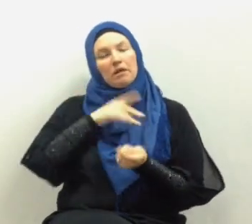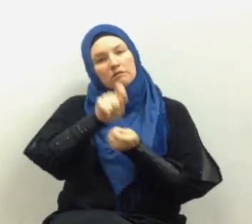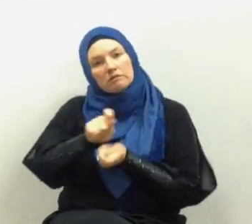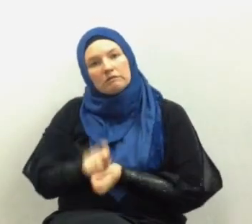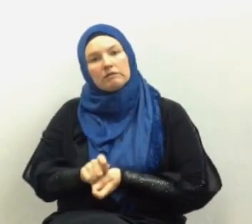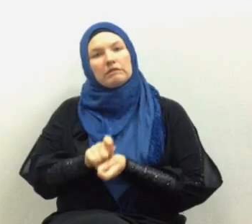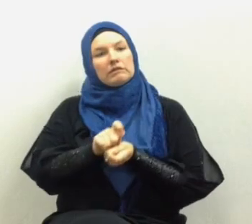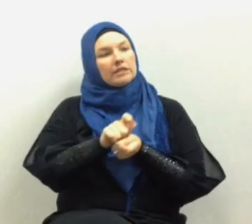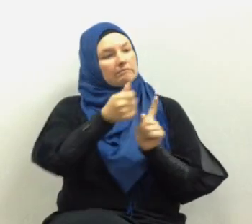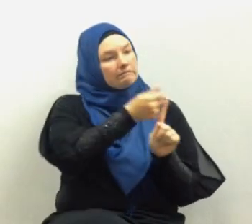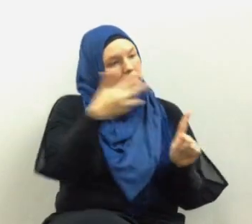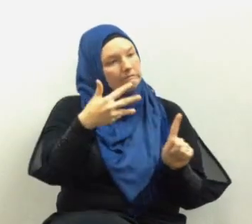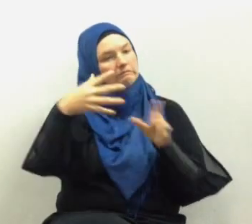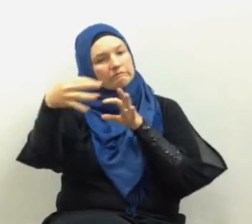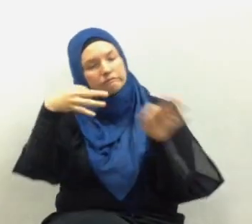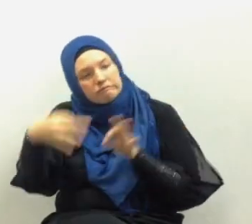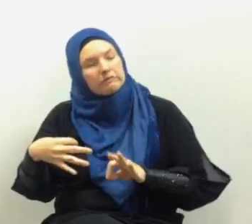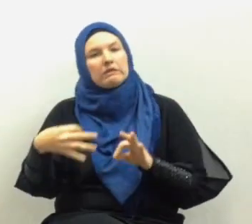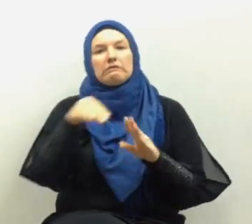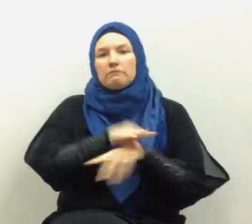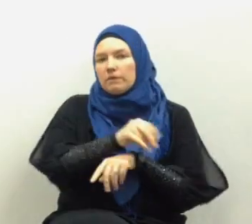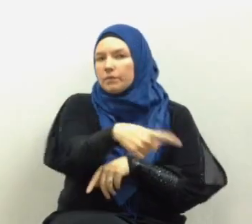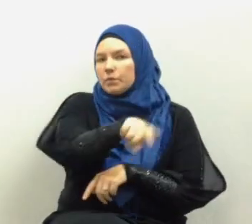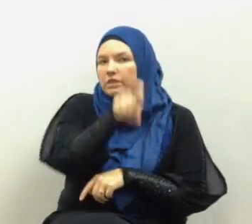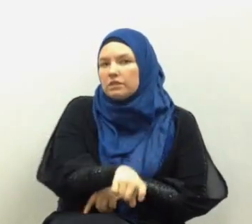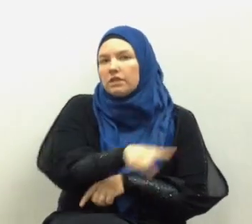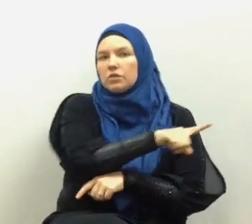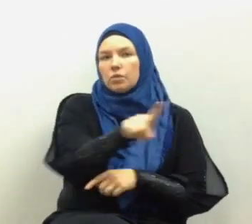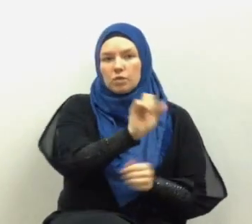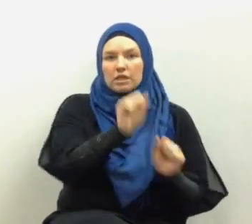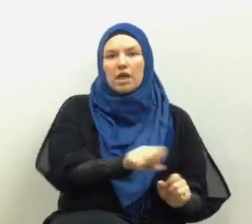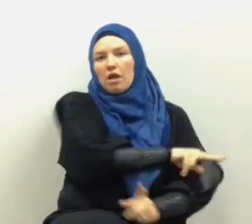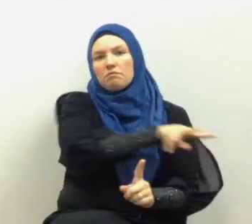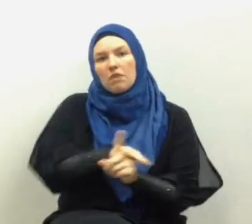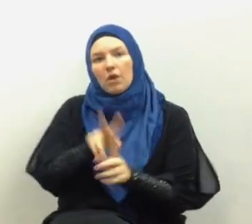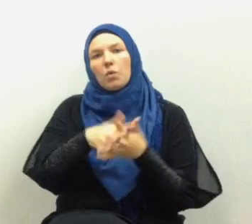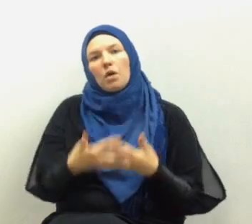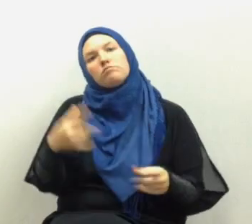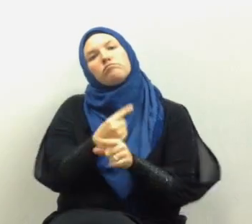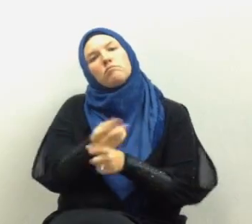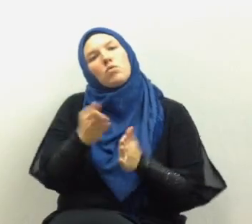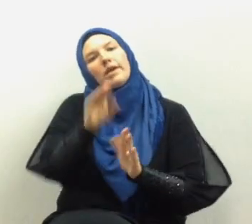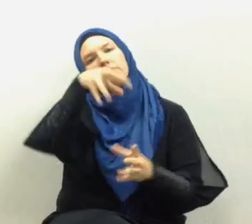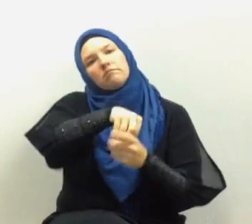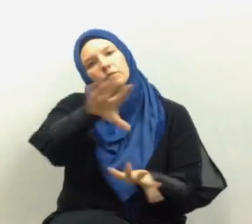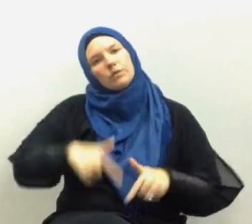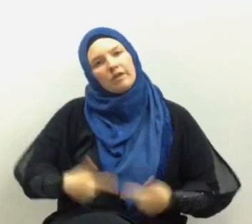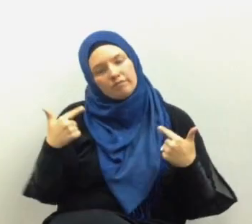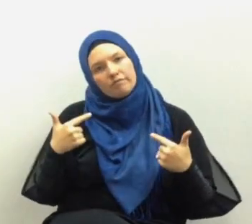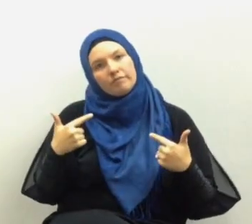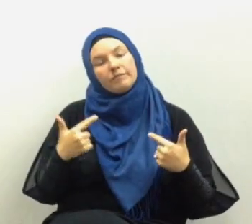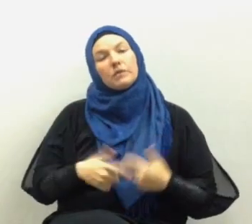with the detailed explanation and guidance you need so that you will apply the Qur'an rightly in your life